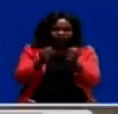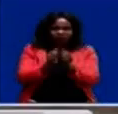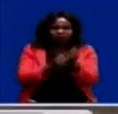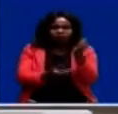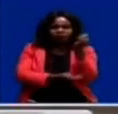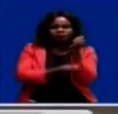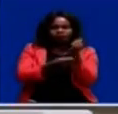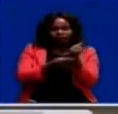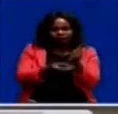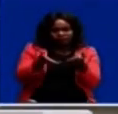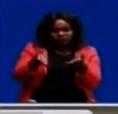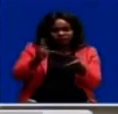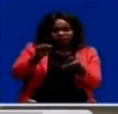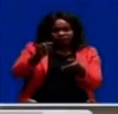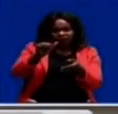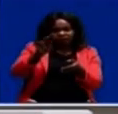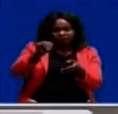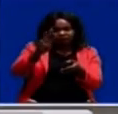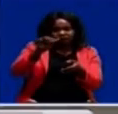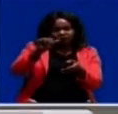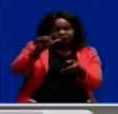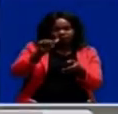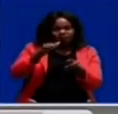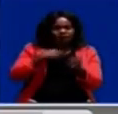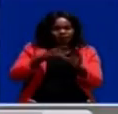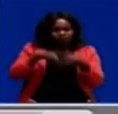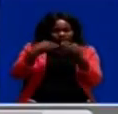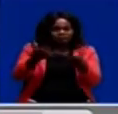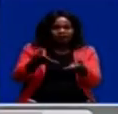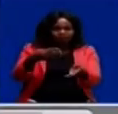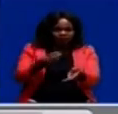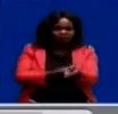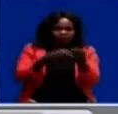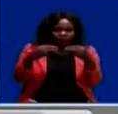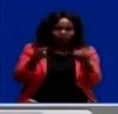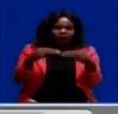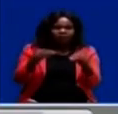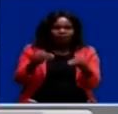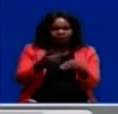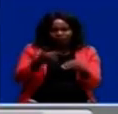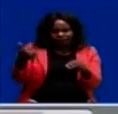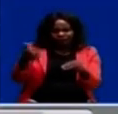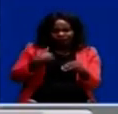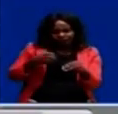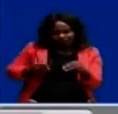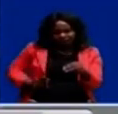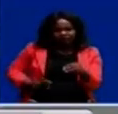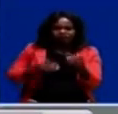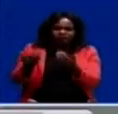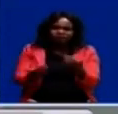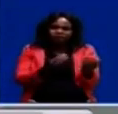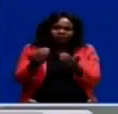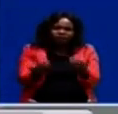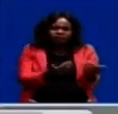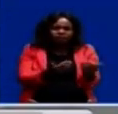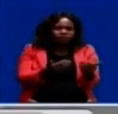The Namuala District, we've benefited the Modern Market while other districts in the province have benefited bus station as well as